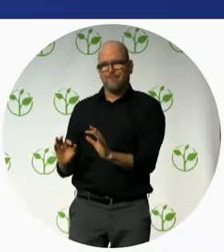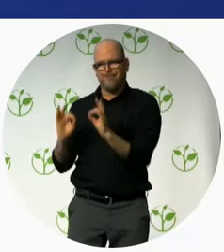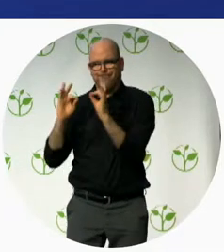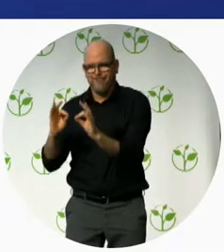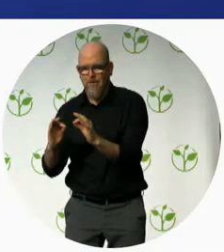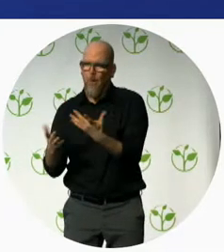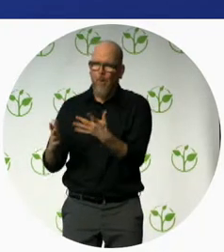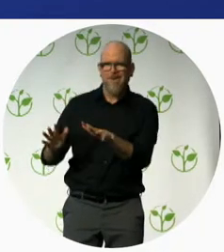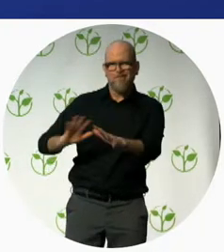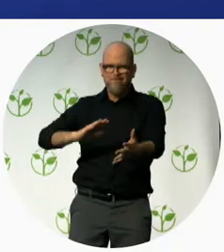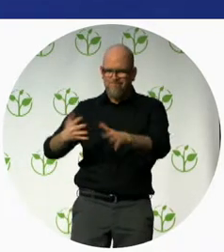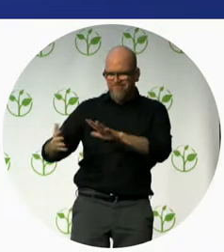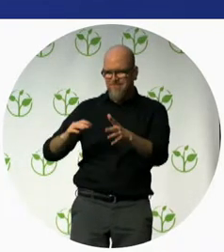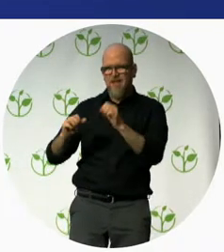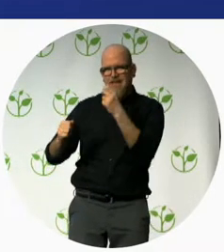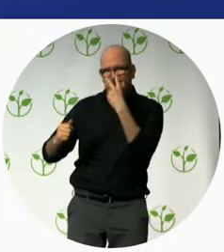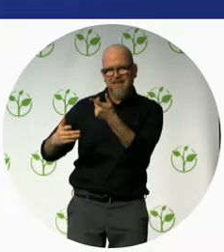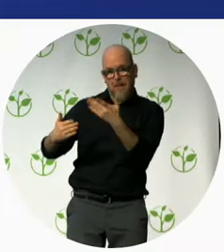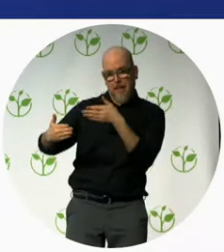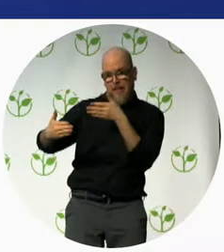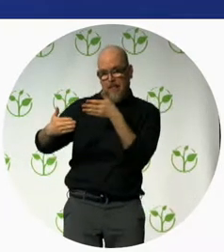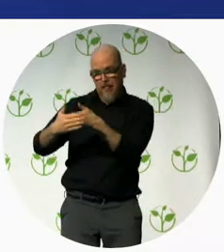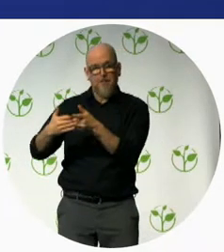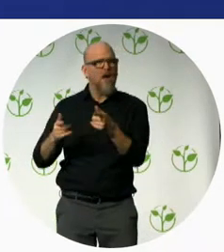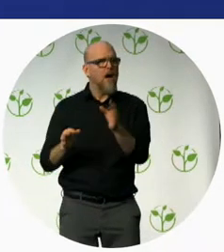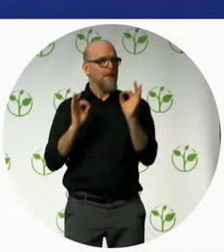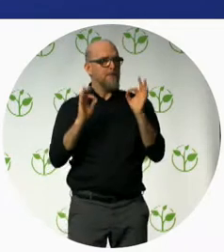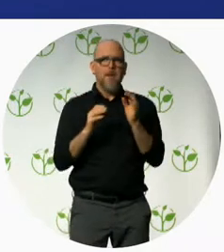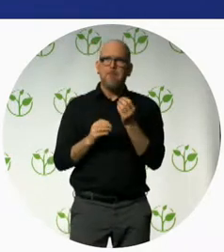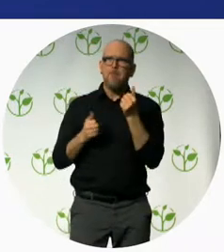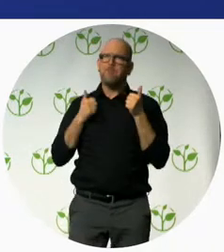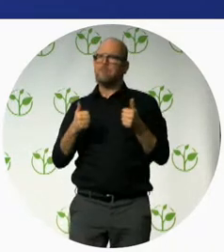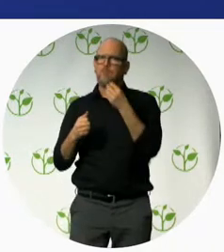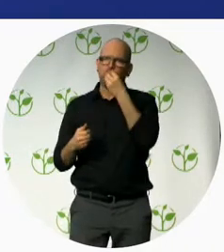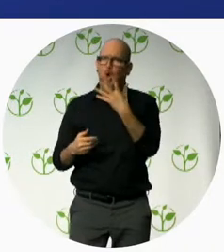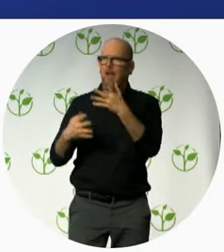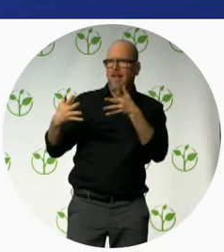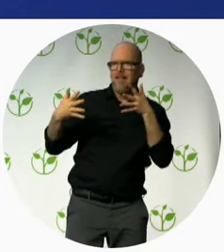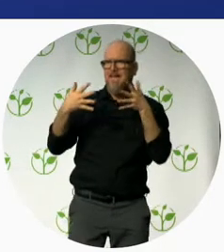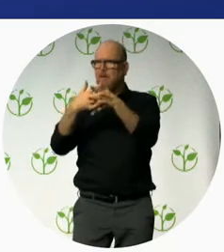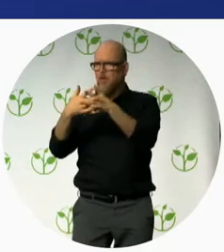but this is more suspected for a certain disability